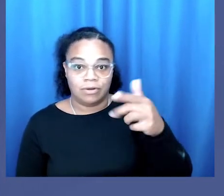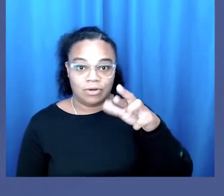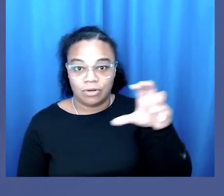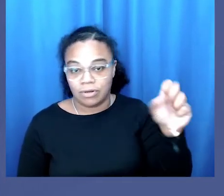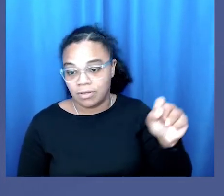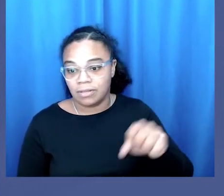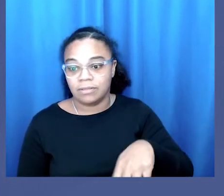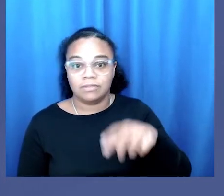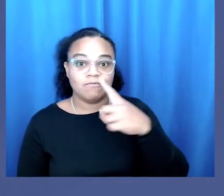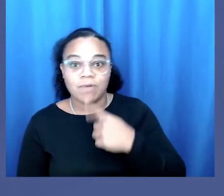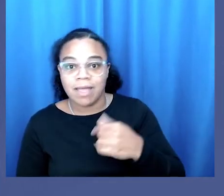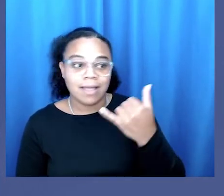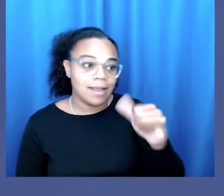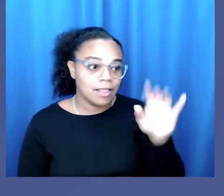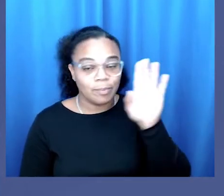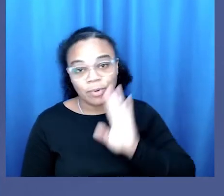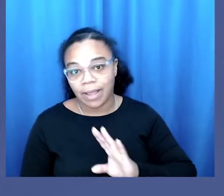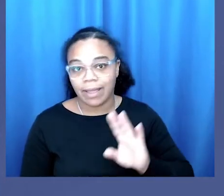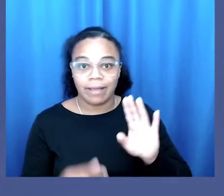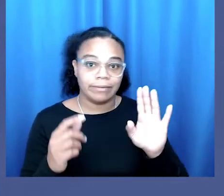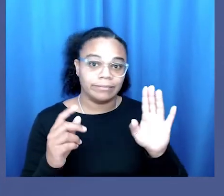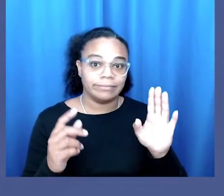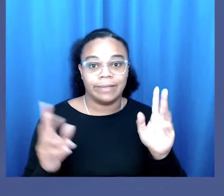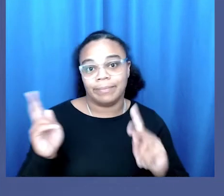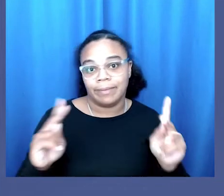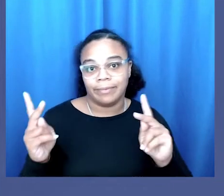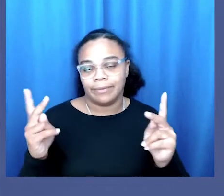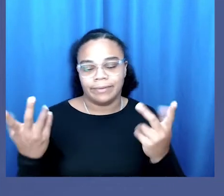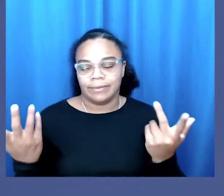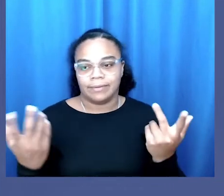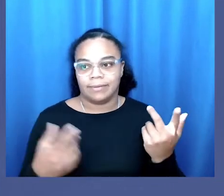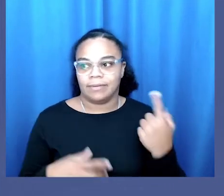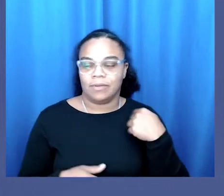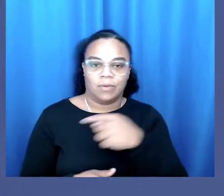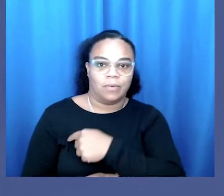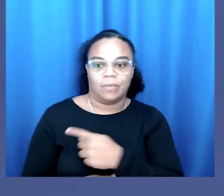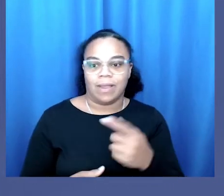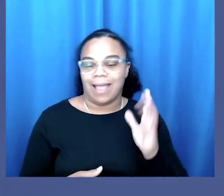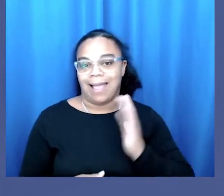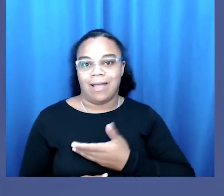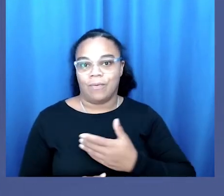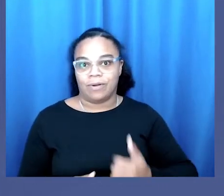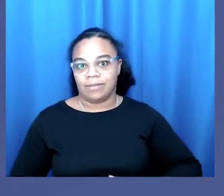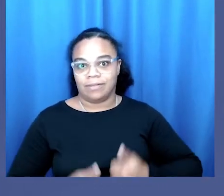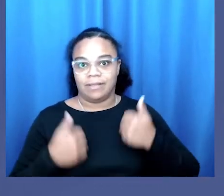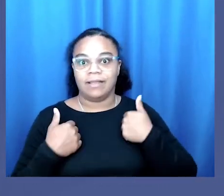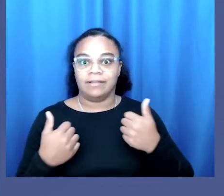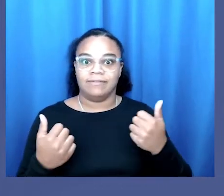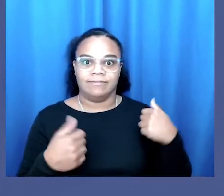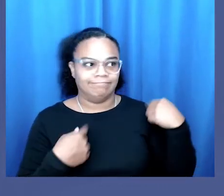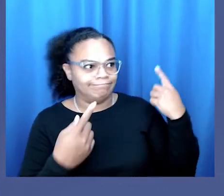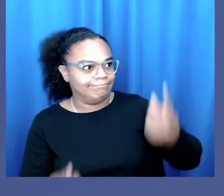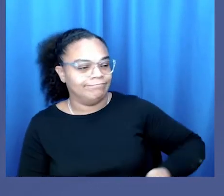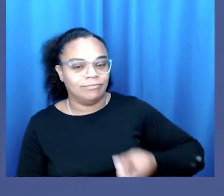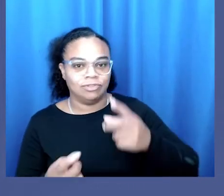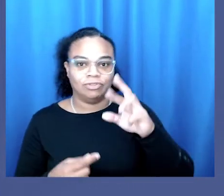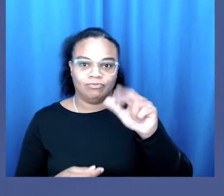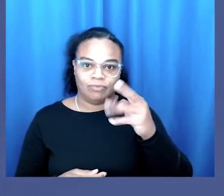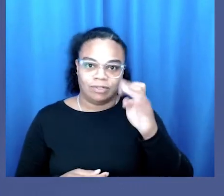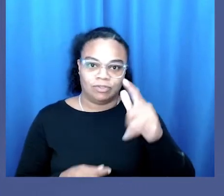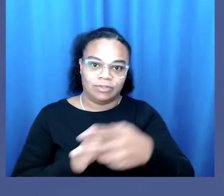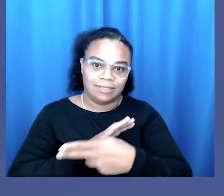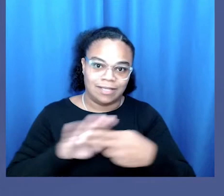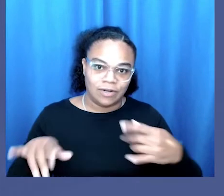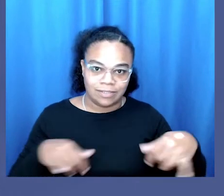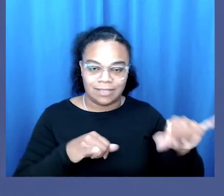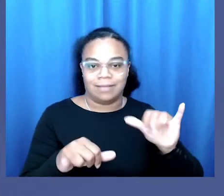Negrises, mulatresses, red, yellow, and brown people. We have an existence laden with racial sexual stigma and stereotypes.